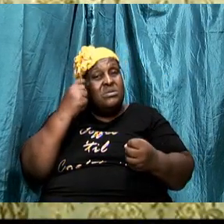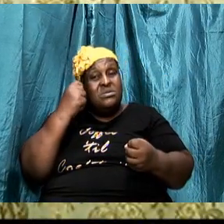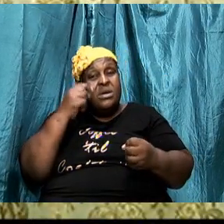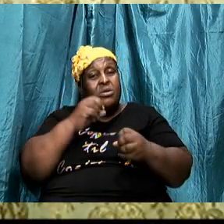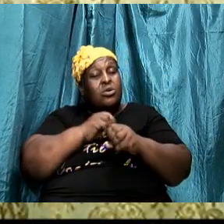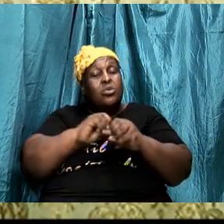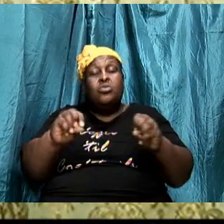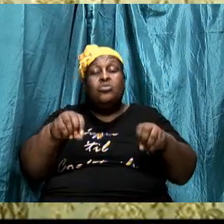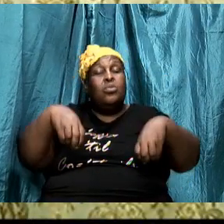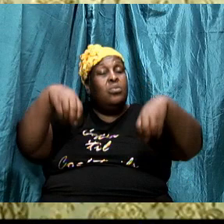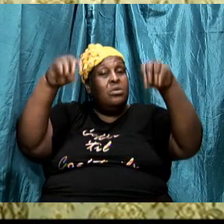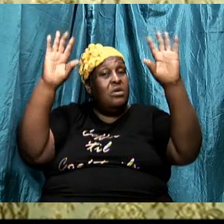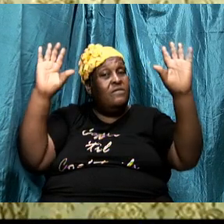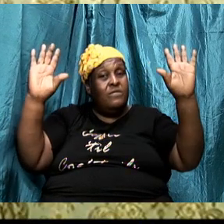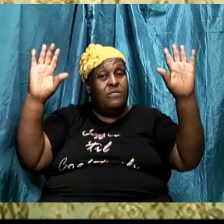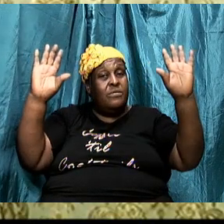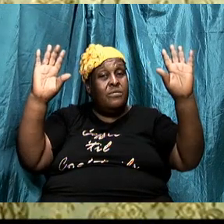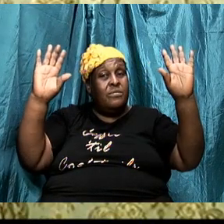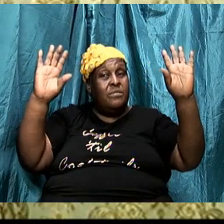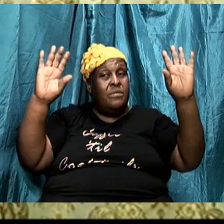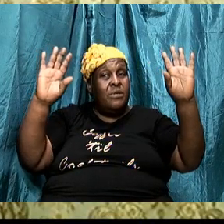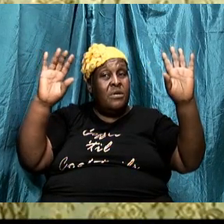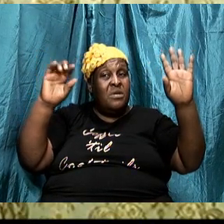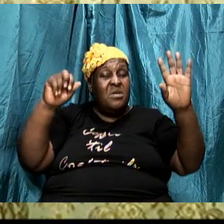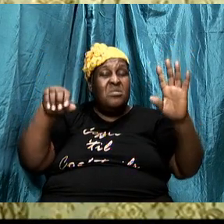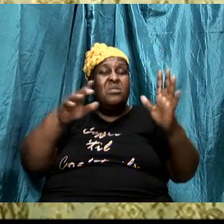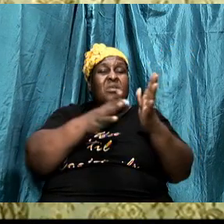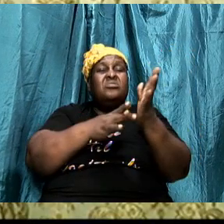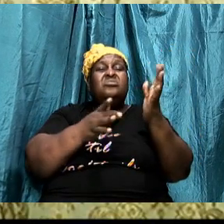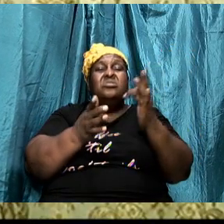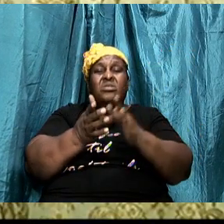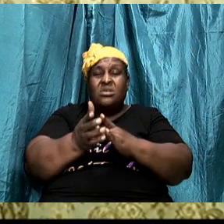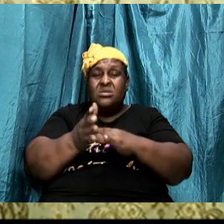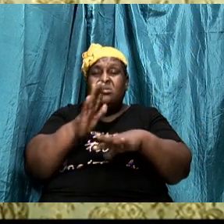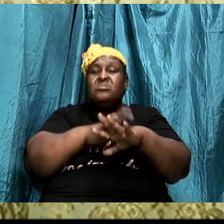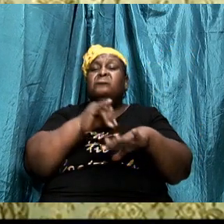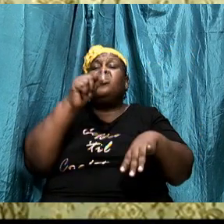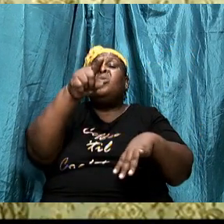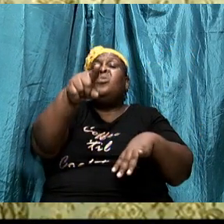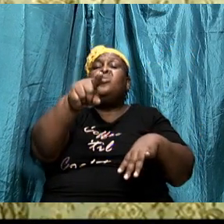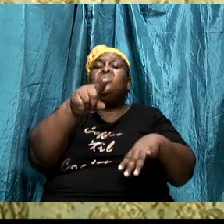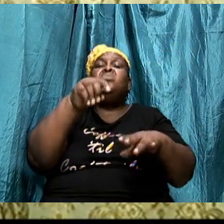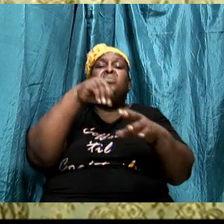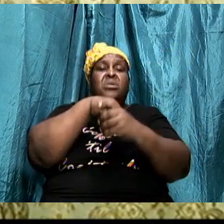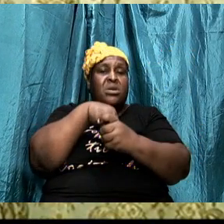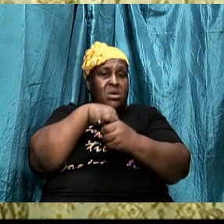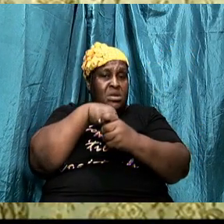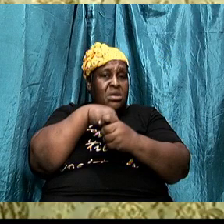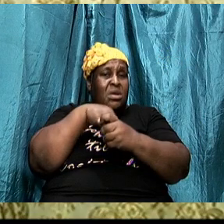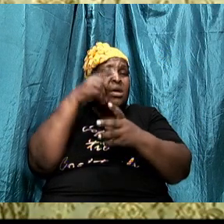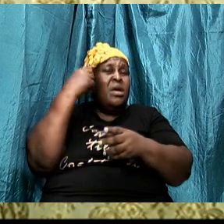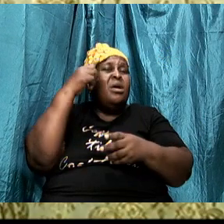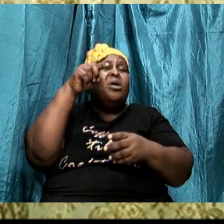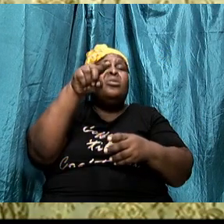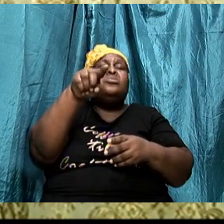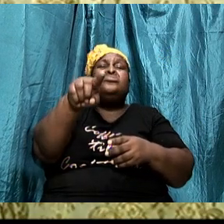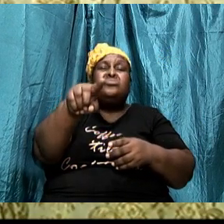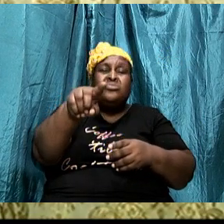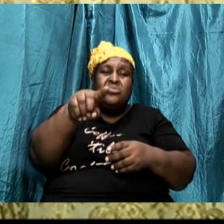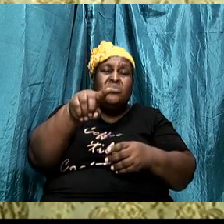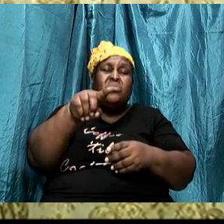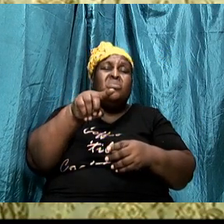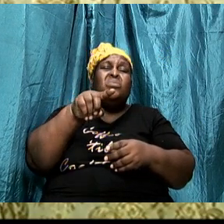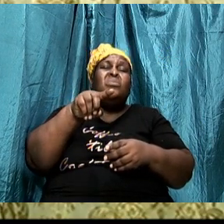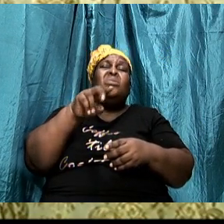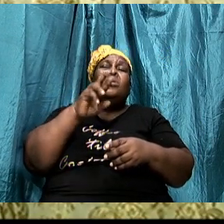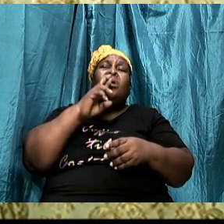up this that Jesus Christ has called you to because you are an hear